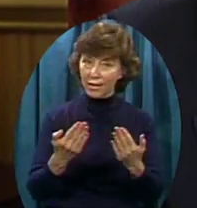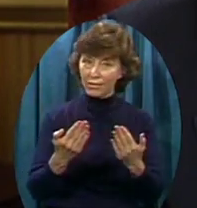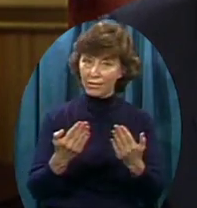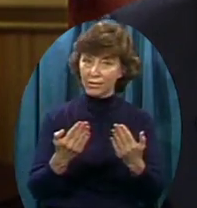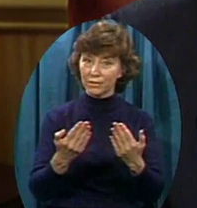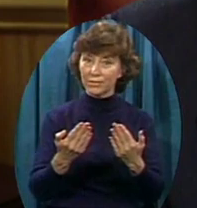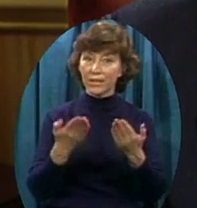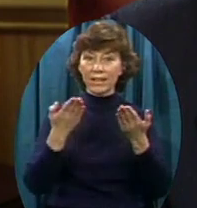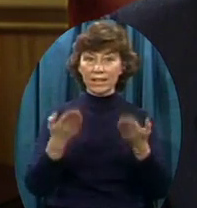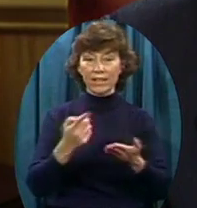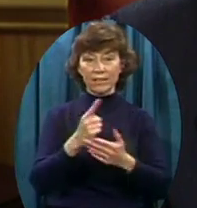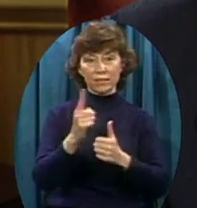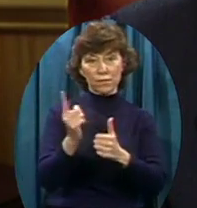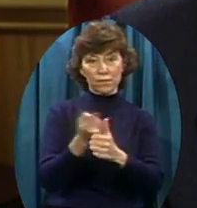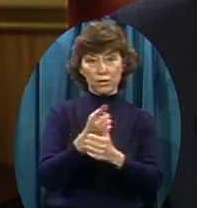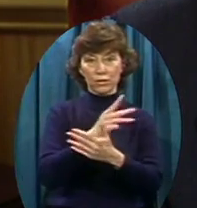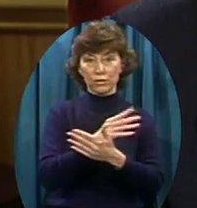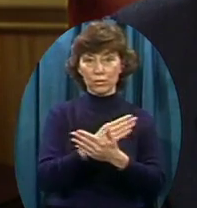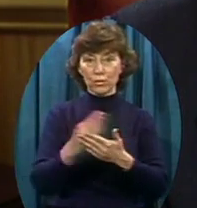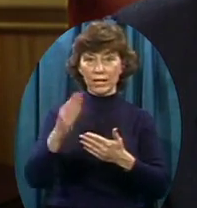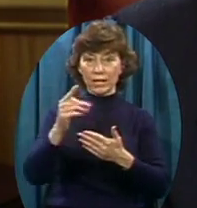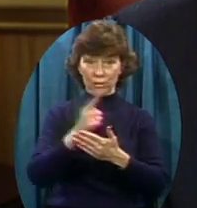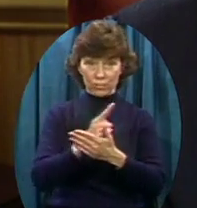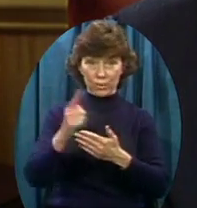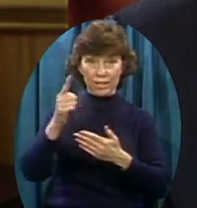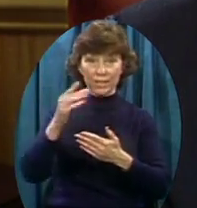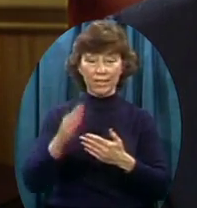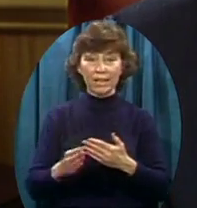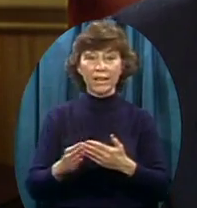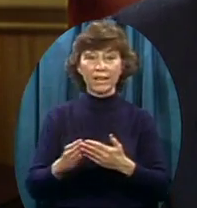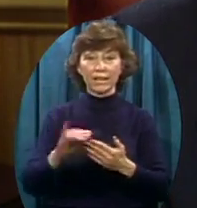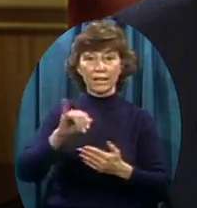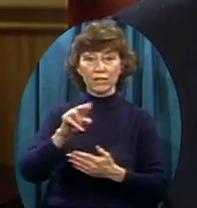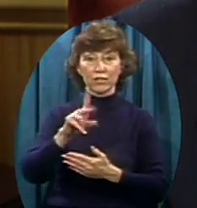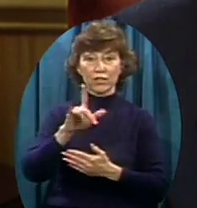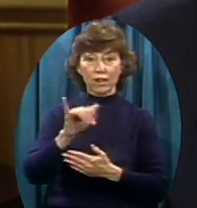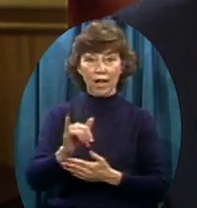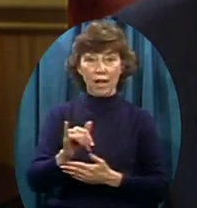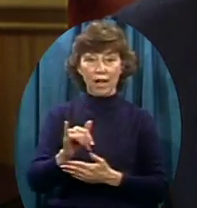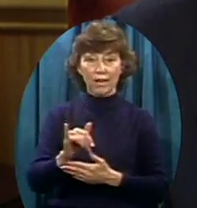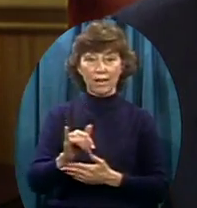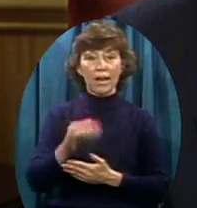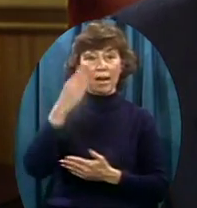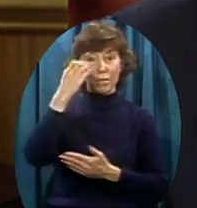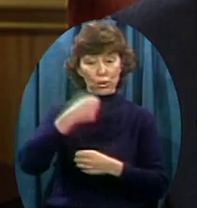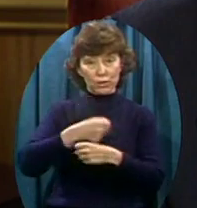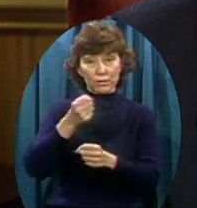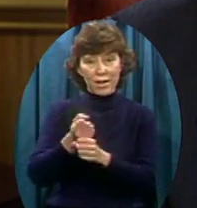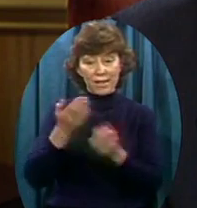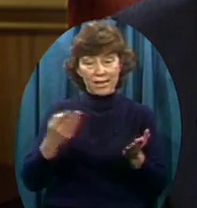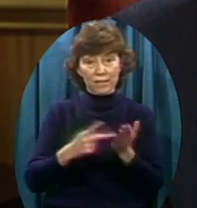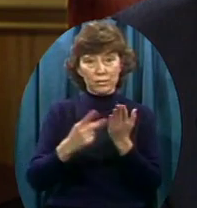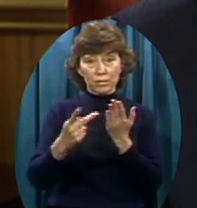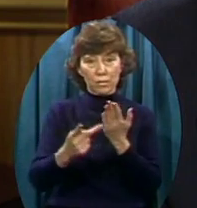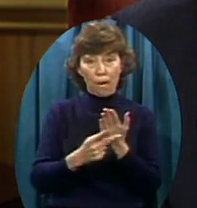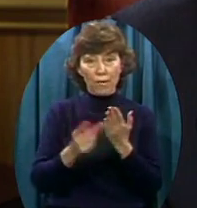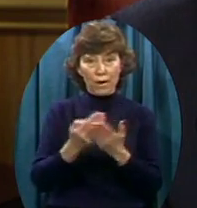This is the first weekend of July, and we, of course, because of advanced videotaping, I don't have a report for you right now.